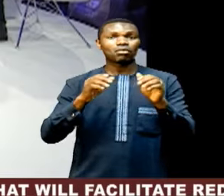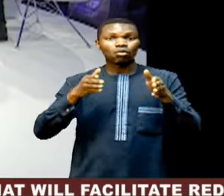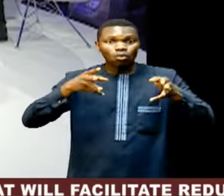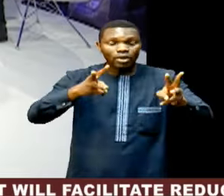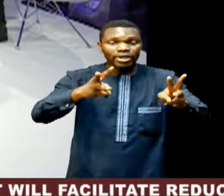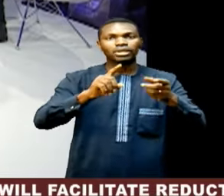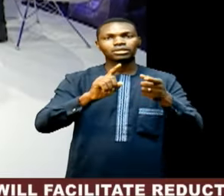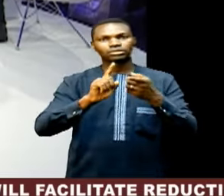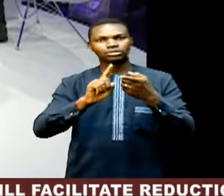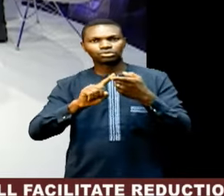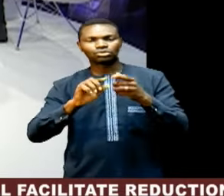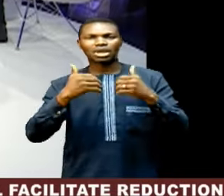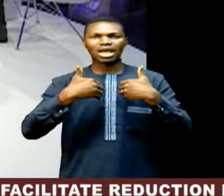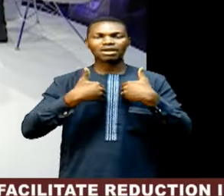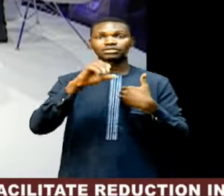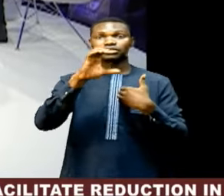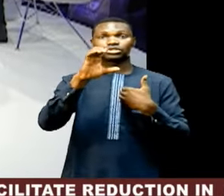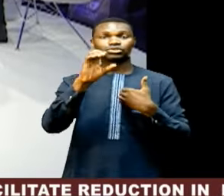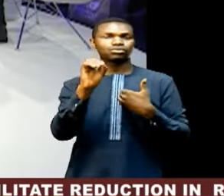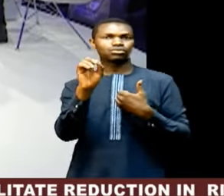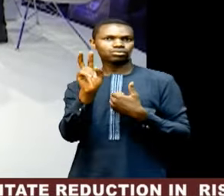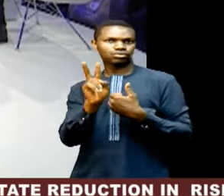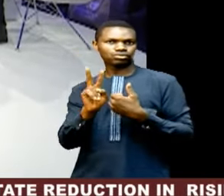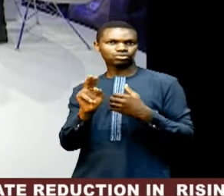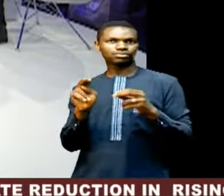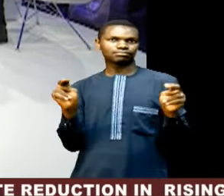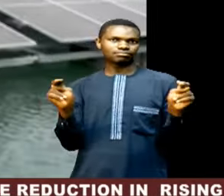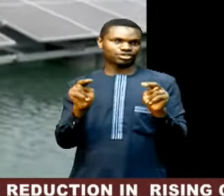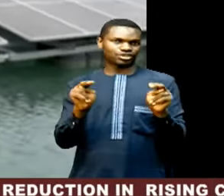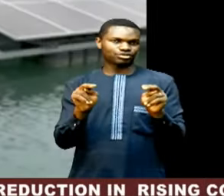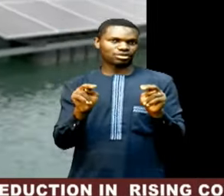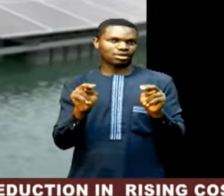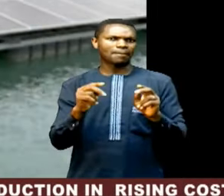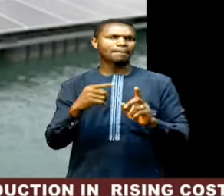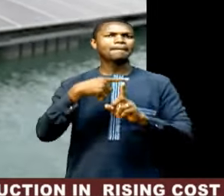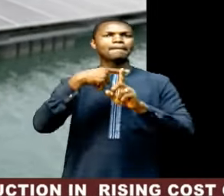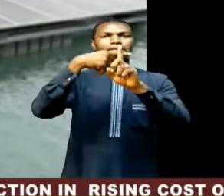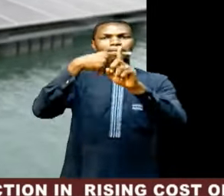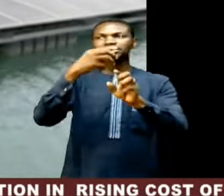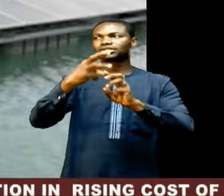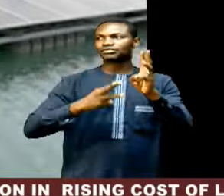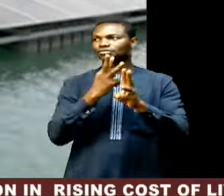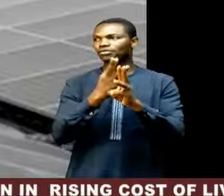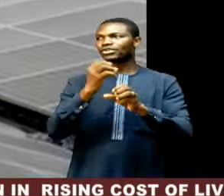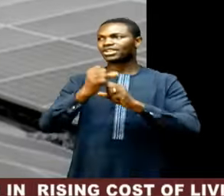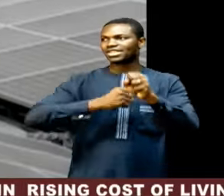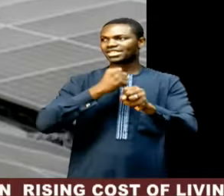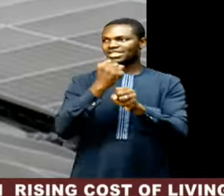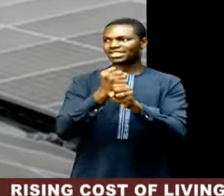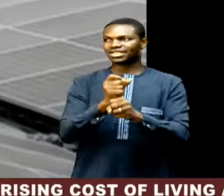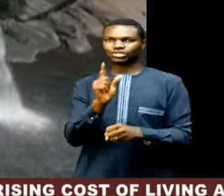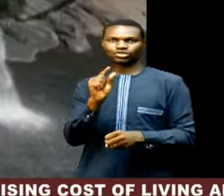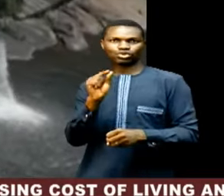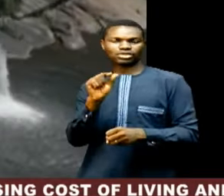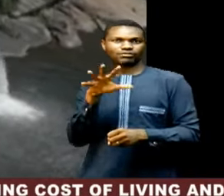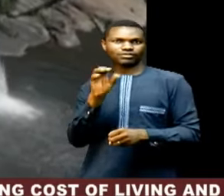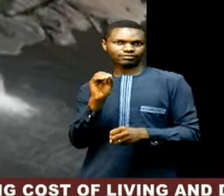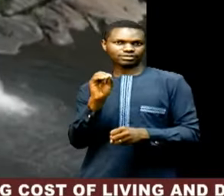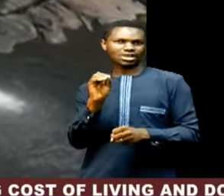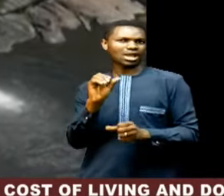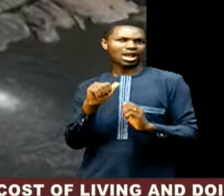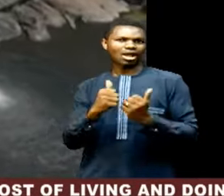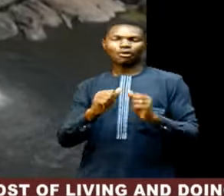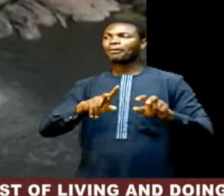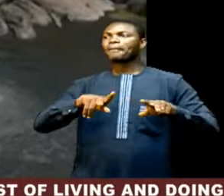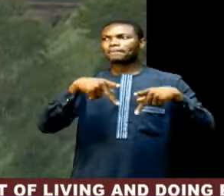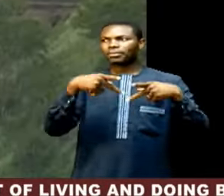of a carbon-neutral and nature-positive world by 2050 through the provision of affordable, secure, and